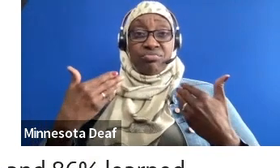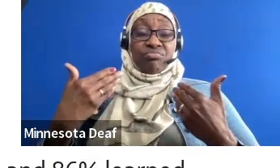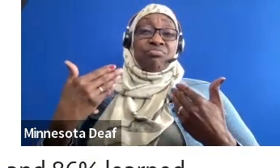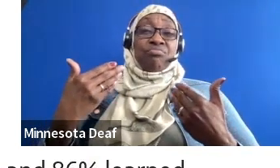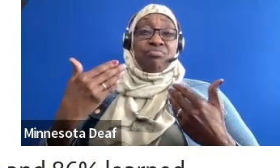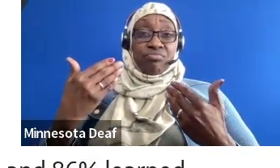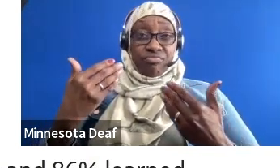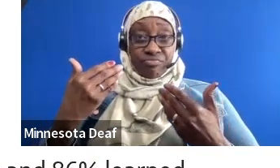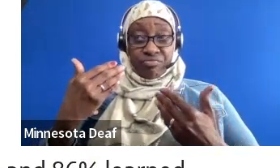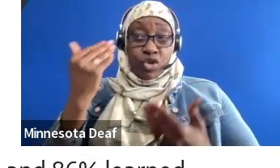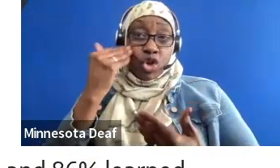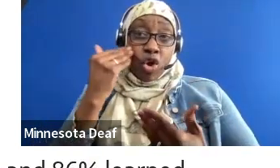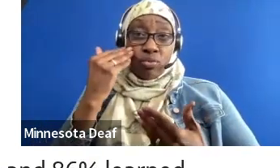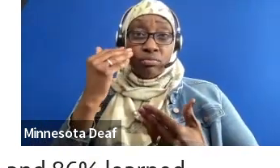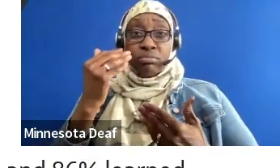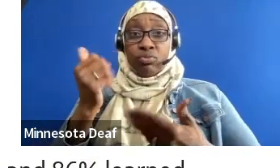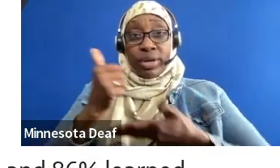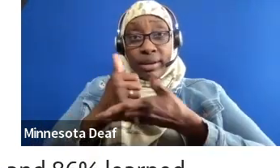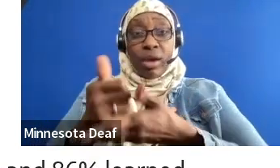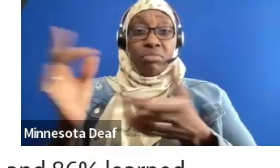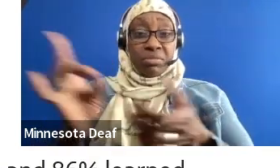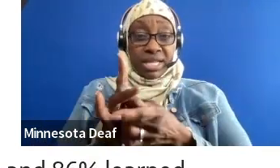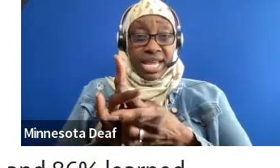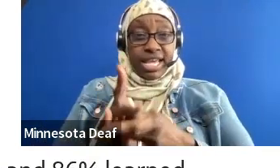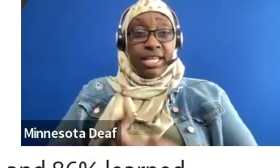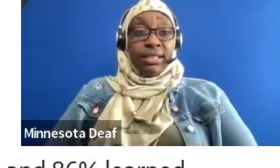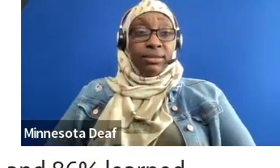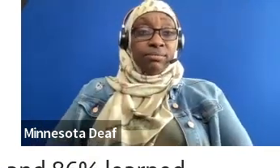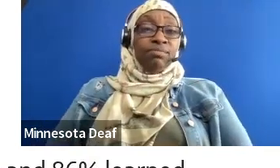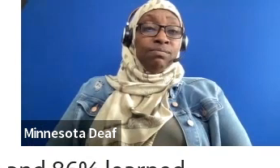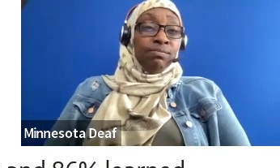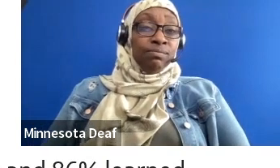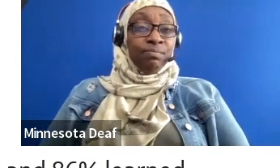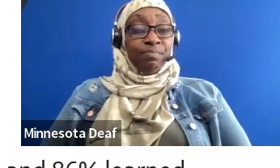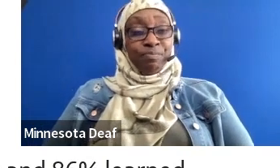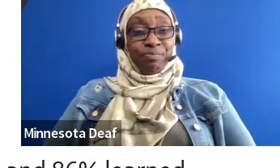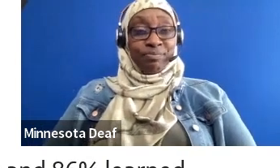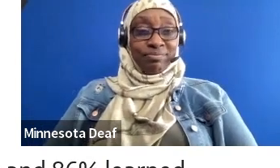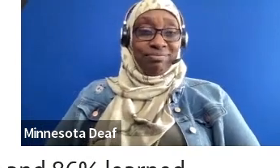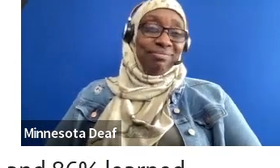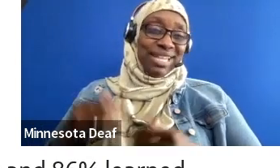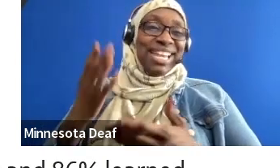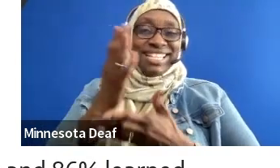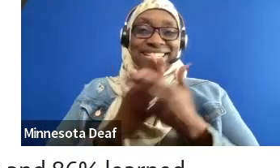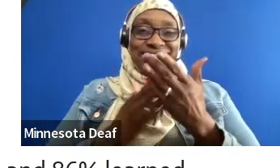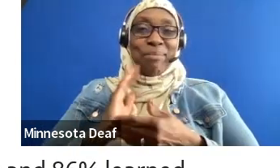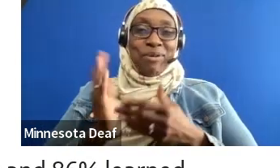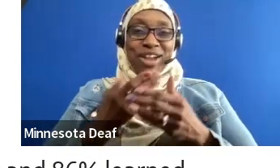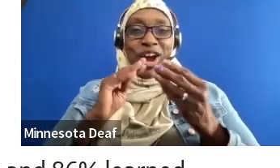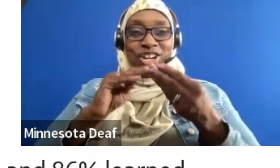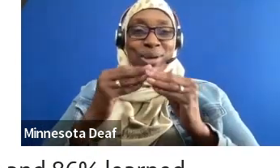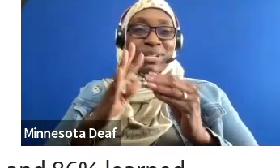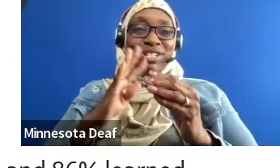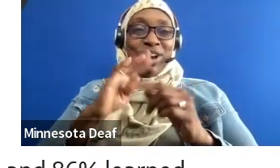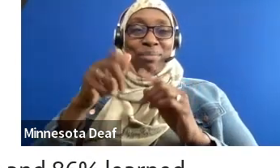So, some fun little numbers. I'm not going to go into the statistics. If you really want to read them, you can. But the impact of our program, right? How does this